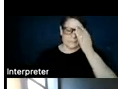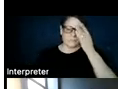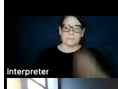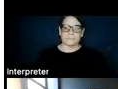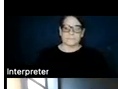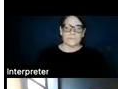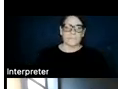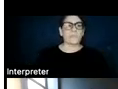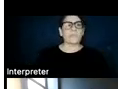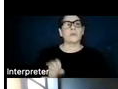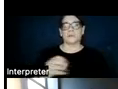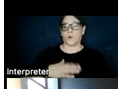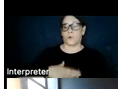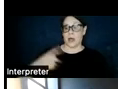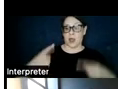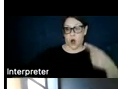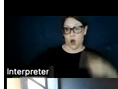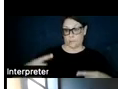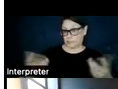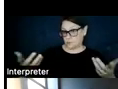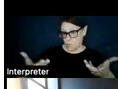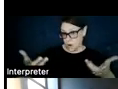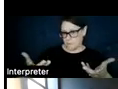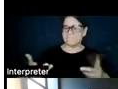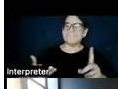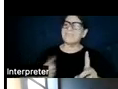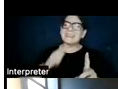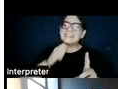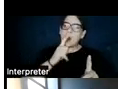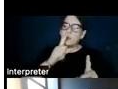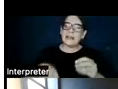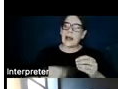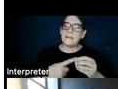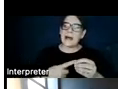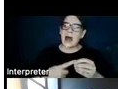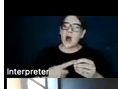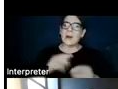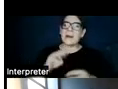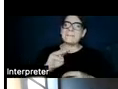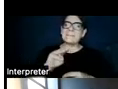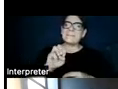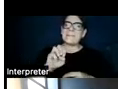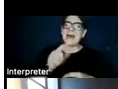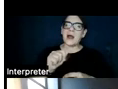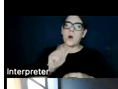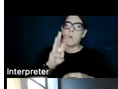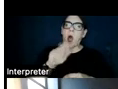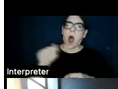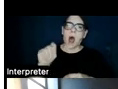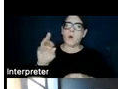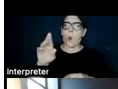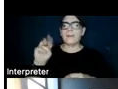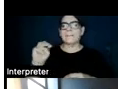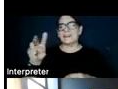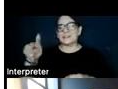So my argument then is, it's not so much on a meter squared or area per